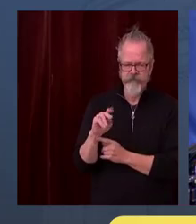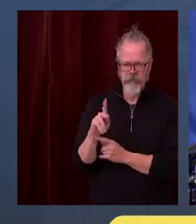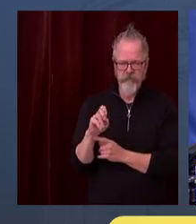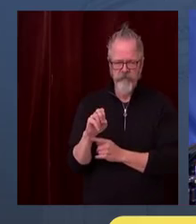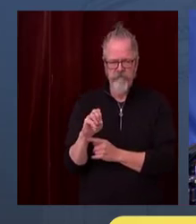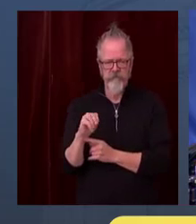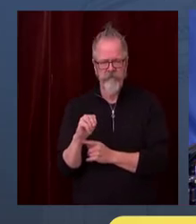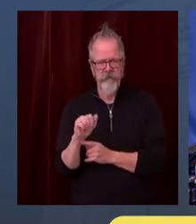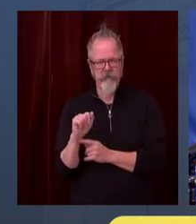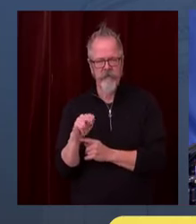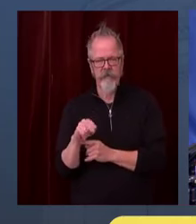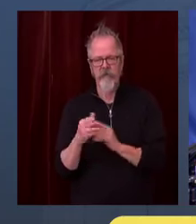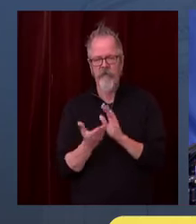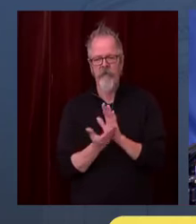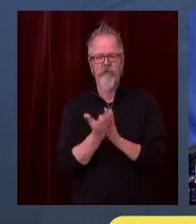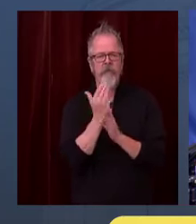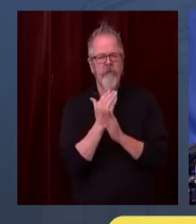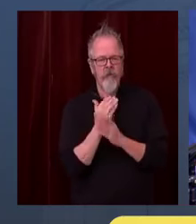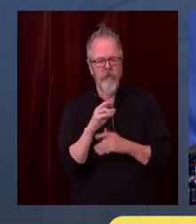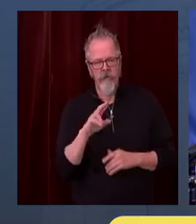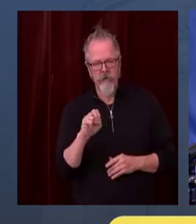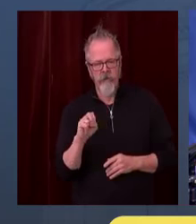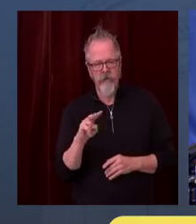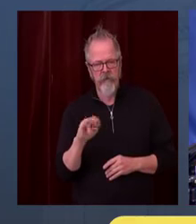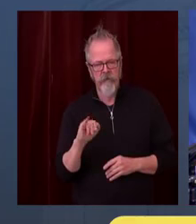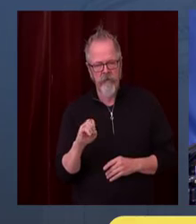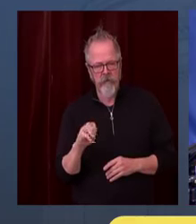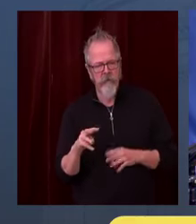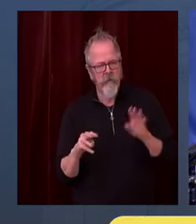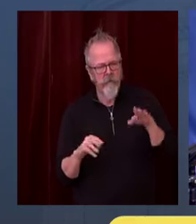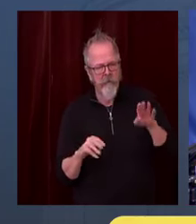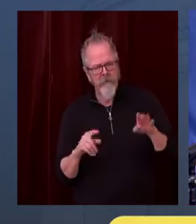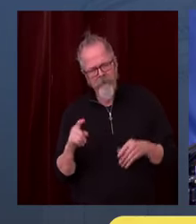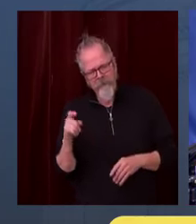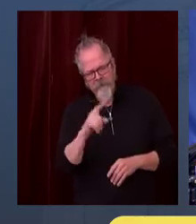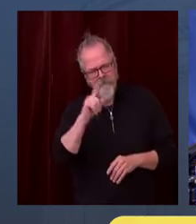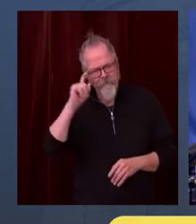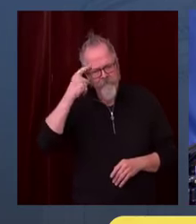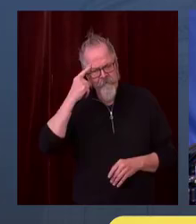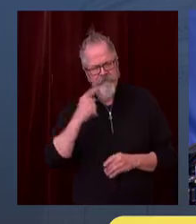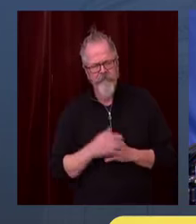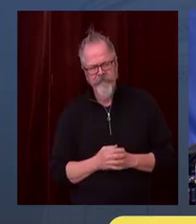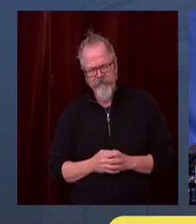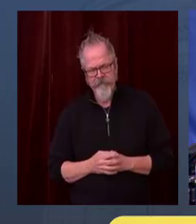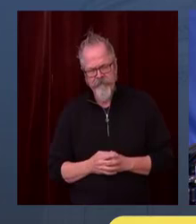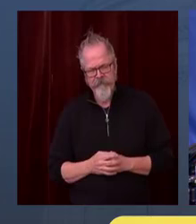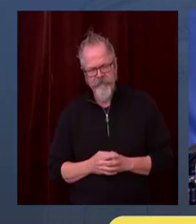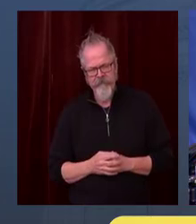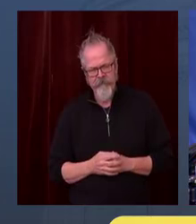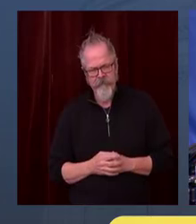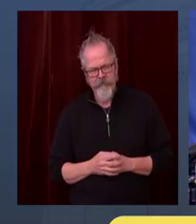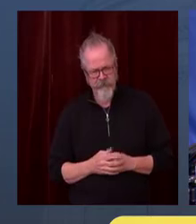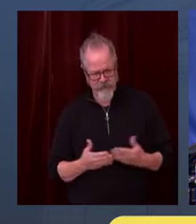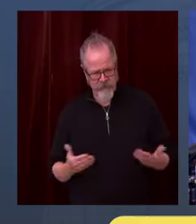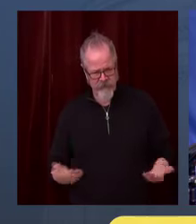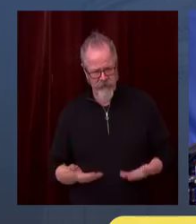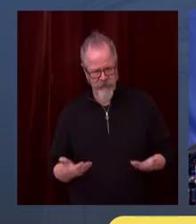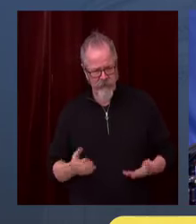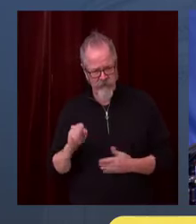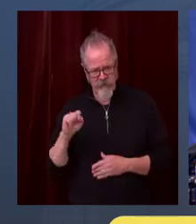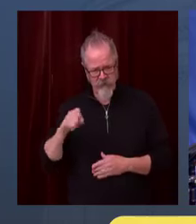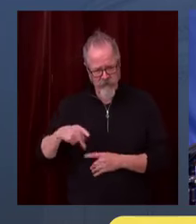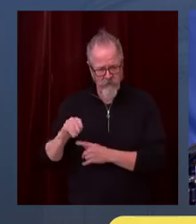anticipate in areas of the state like Spokane when people can go across the state line to